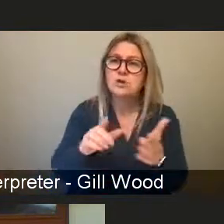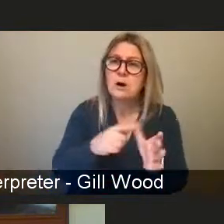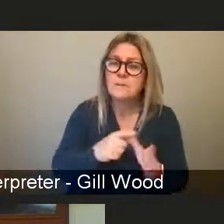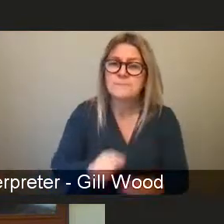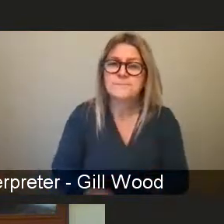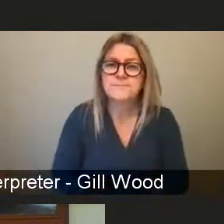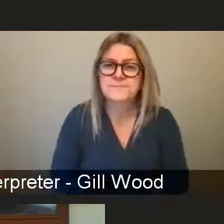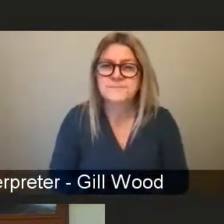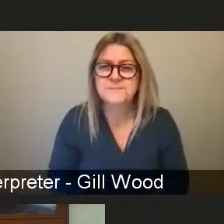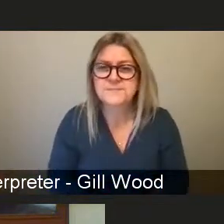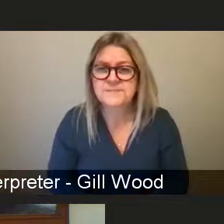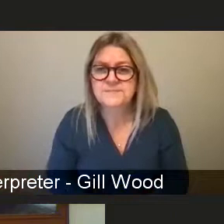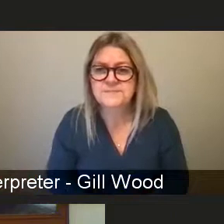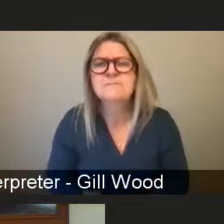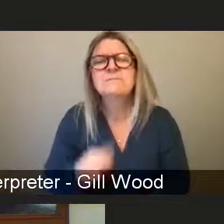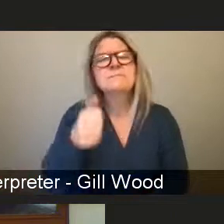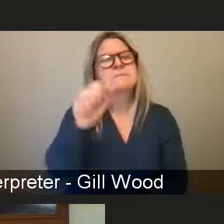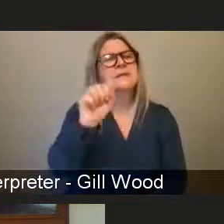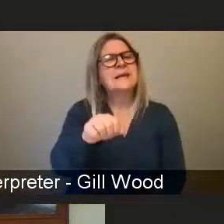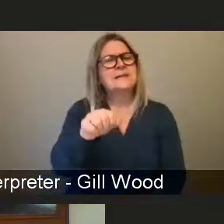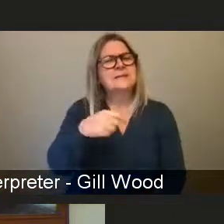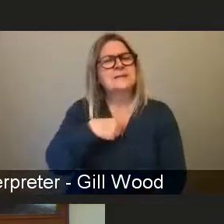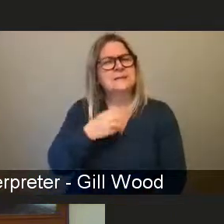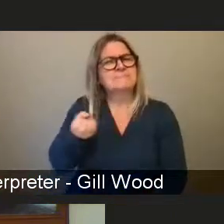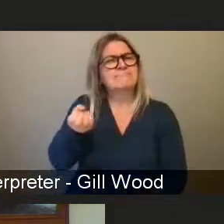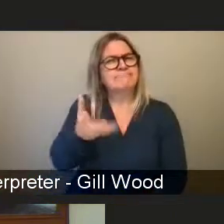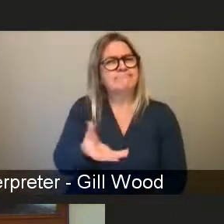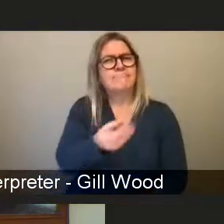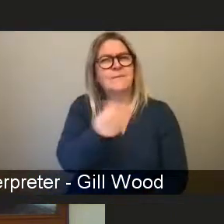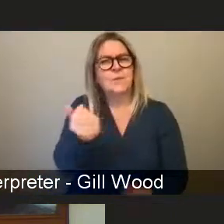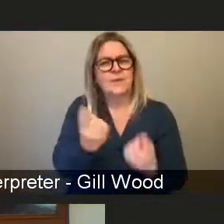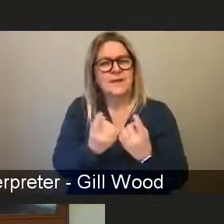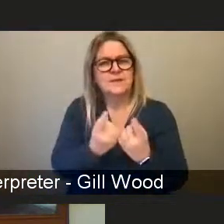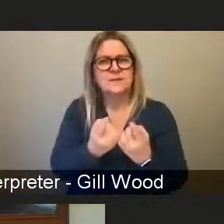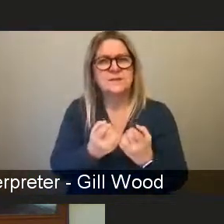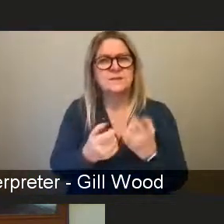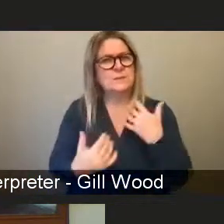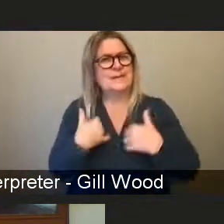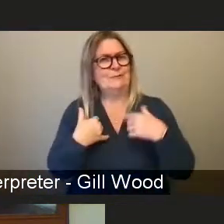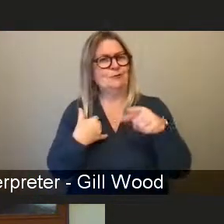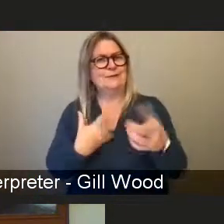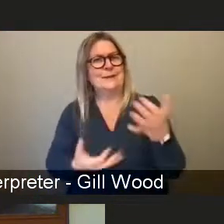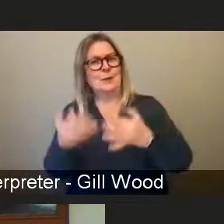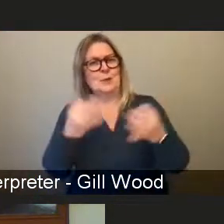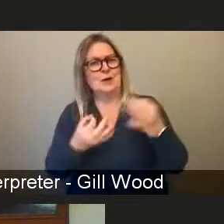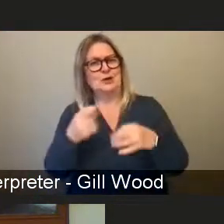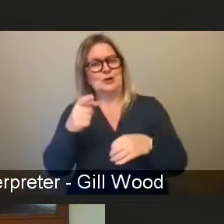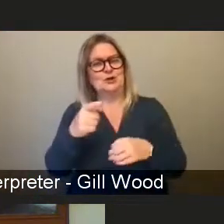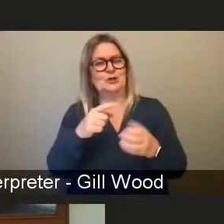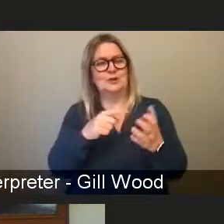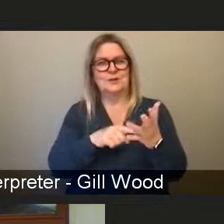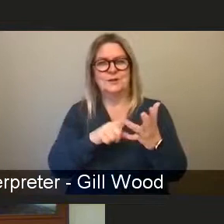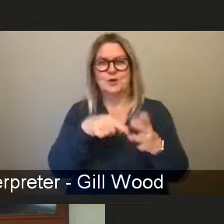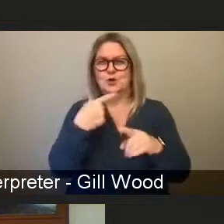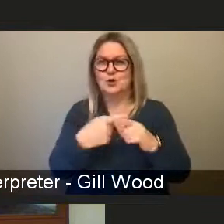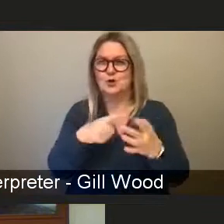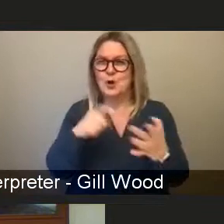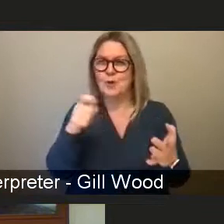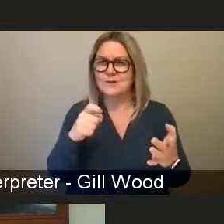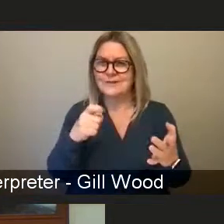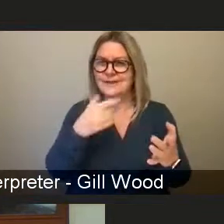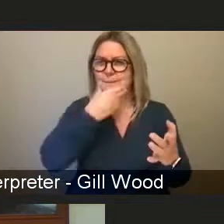Yeah, there's a couple of things. I think it was an interesting question about toxic masculinity, and I just want to say that